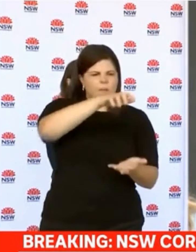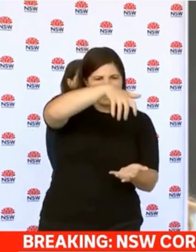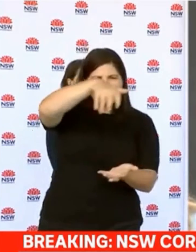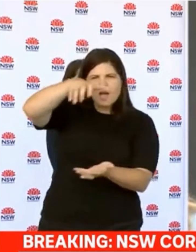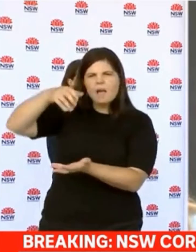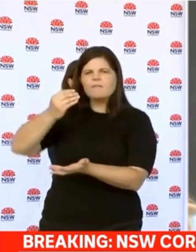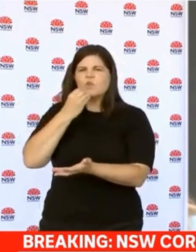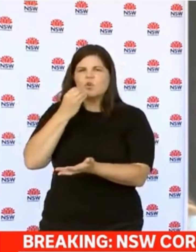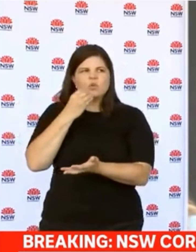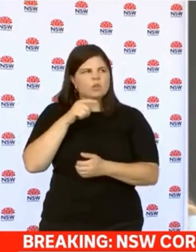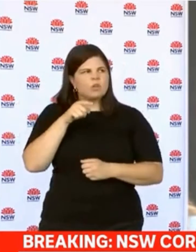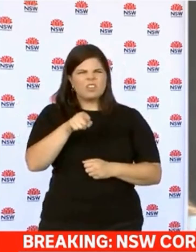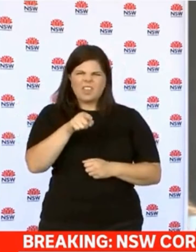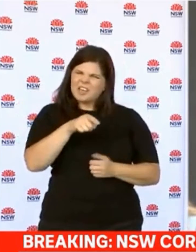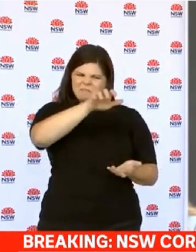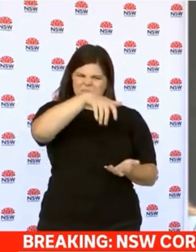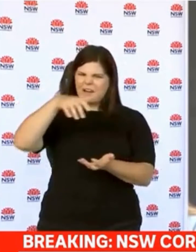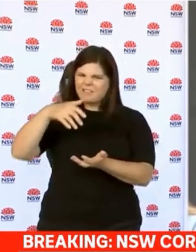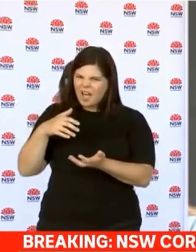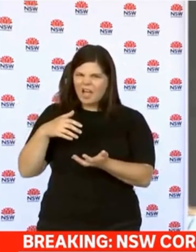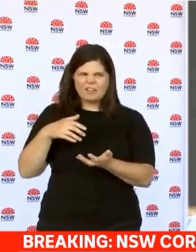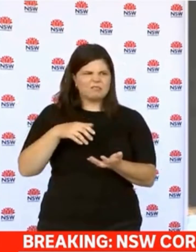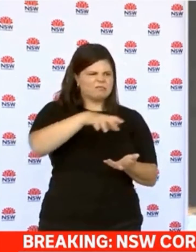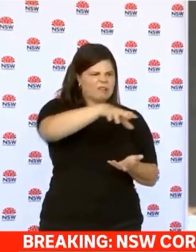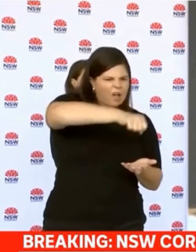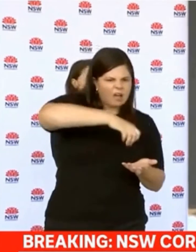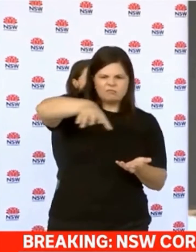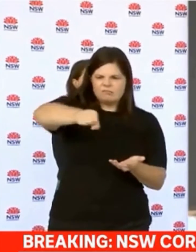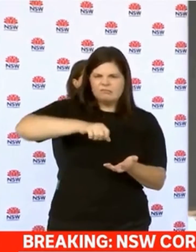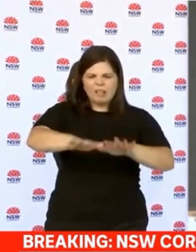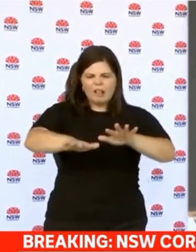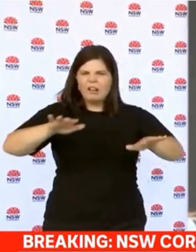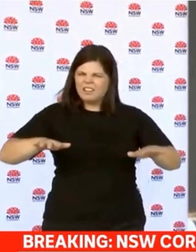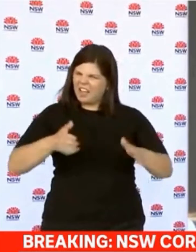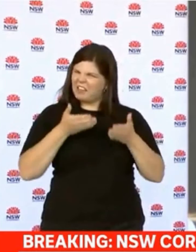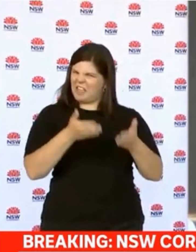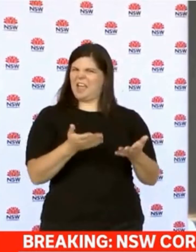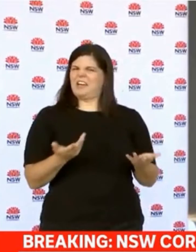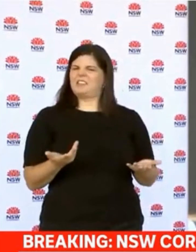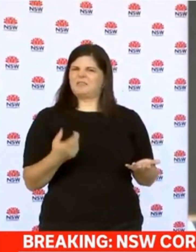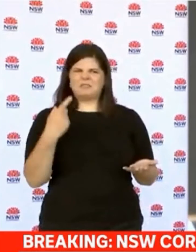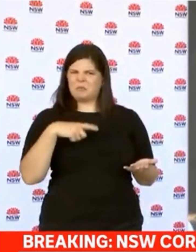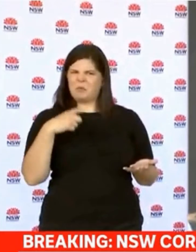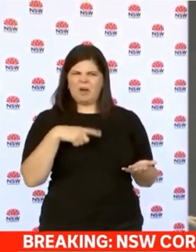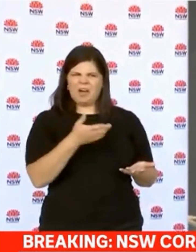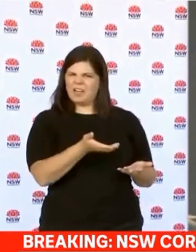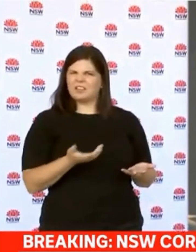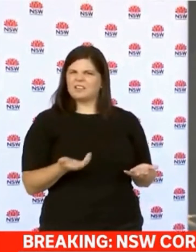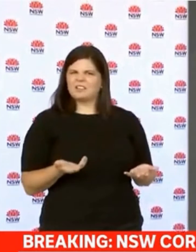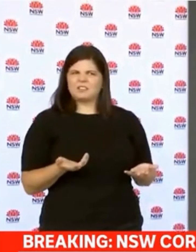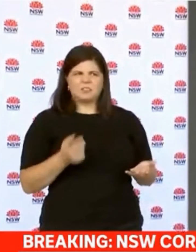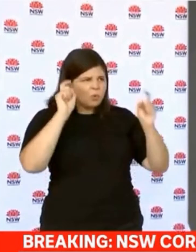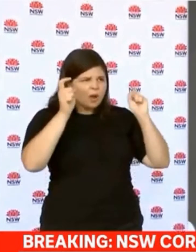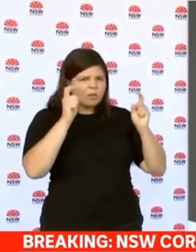Now is that a buffet restaurant in the true sense of the word? Are buffet restaurants allowed and if that was operating as a full buffet